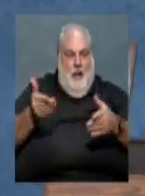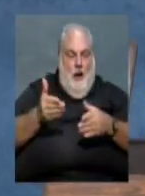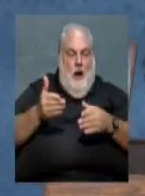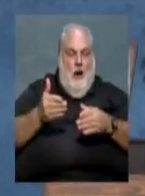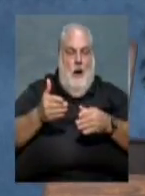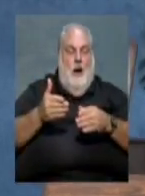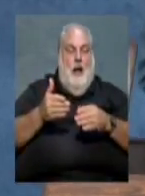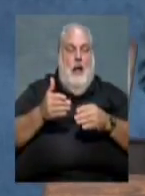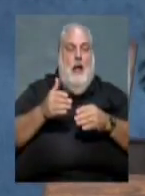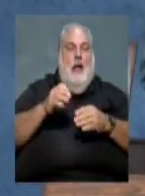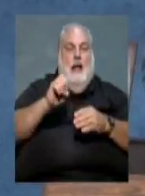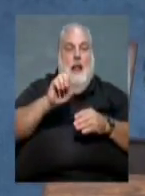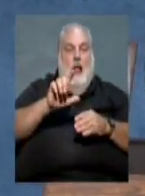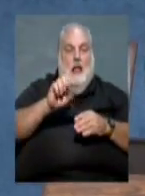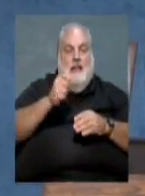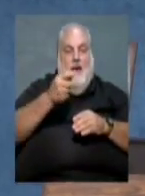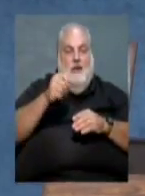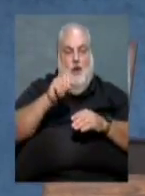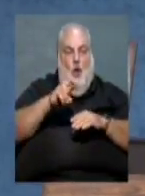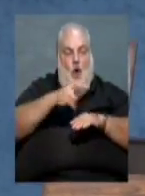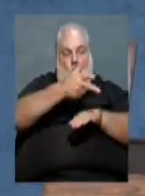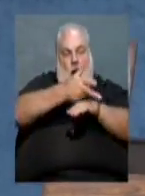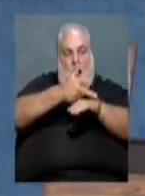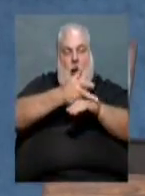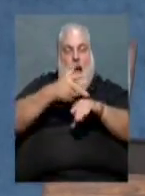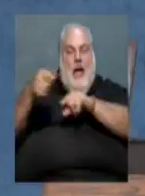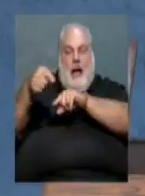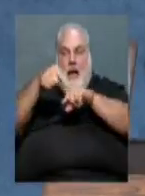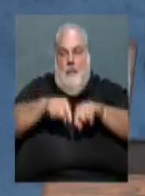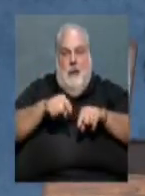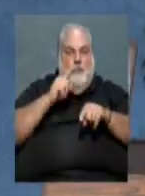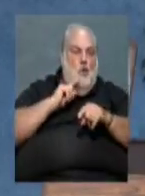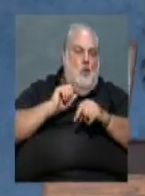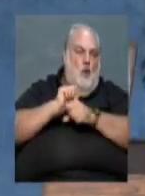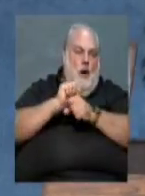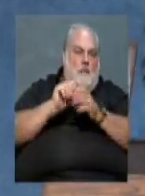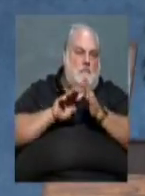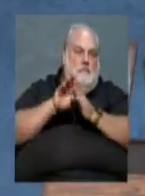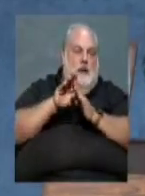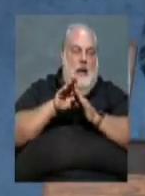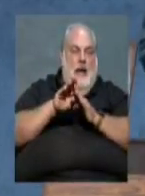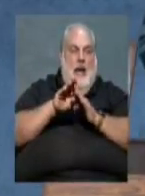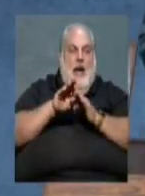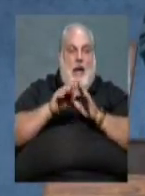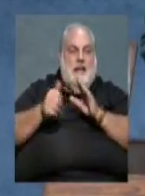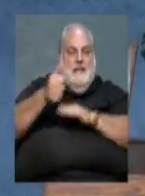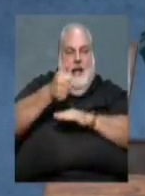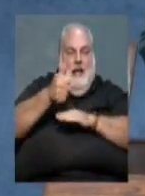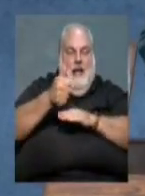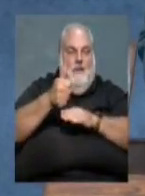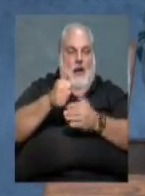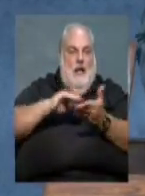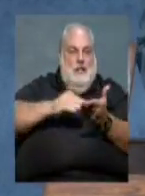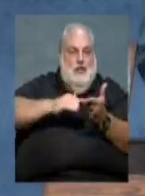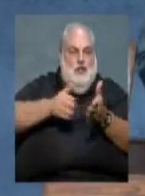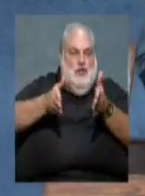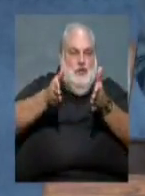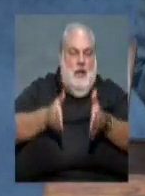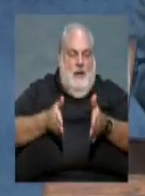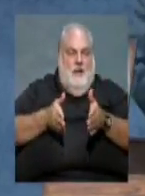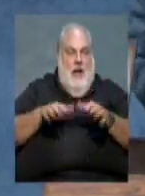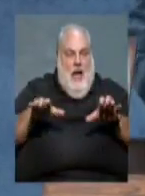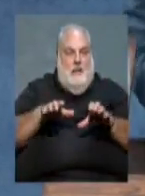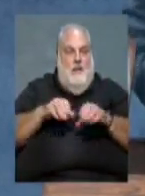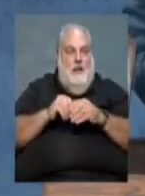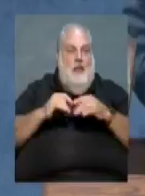years working his way up through the restaurant industry and is now an executive chef. He and his young family are active in the civic affairs of Little